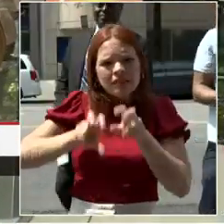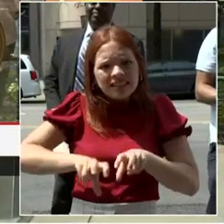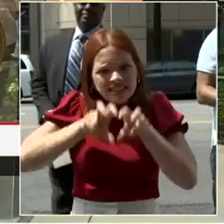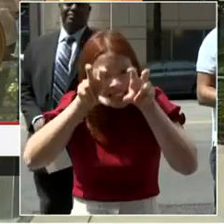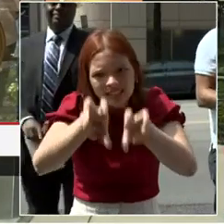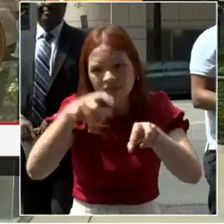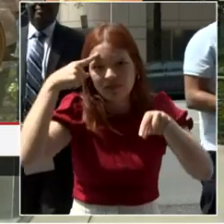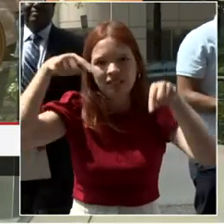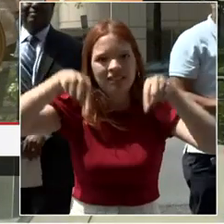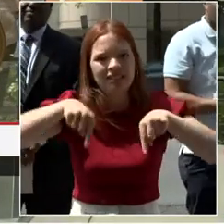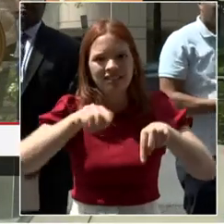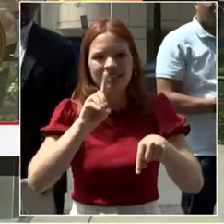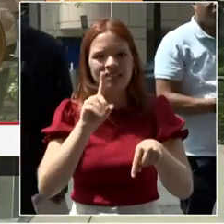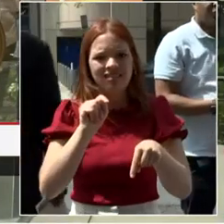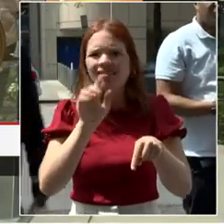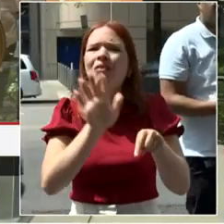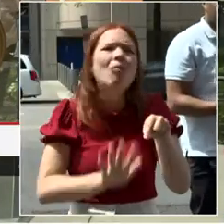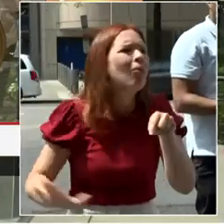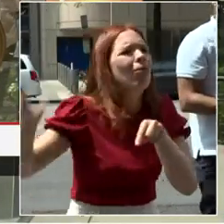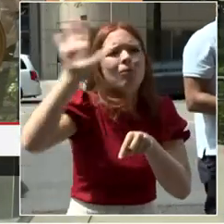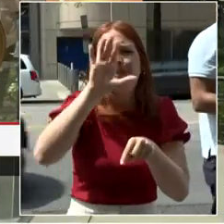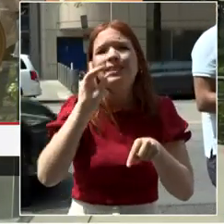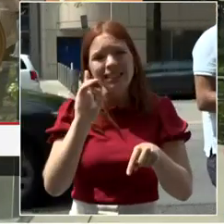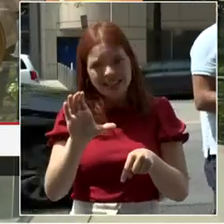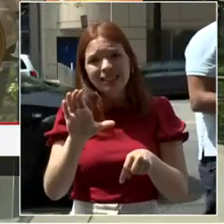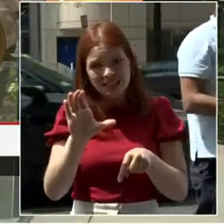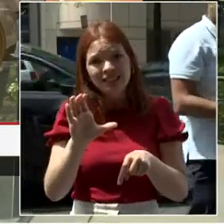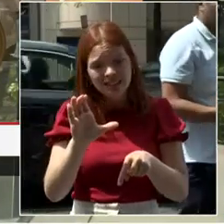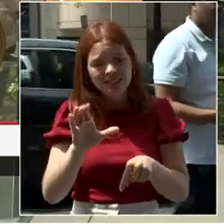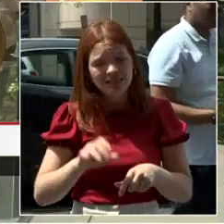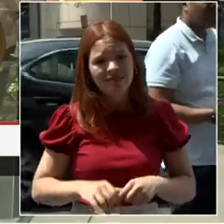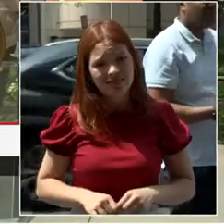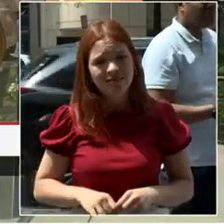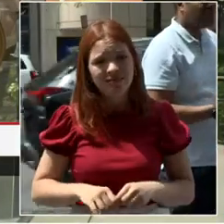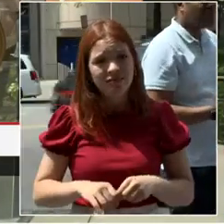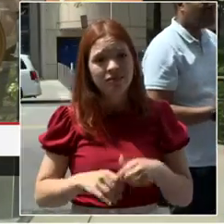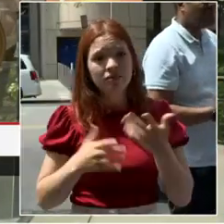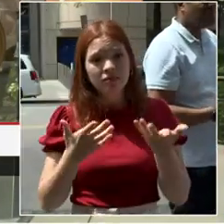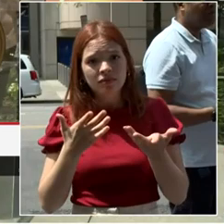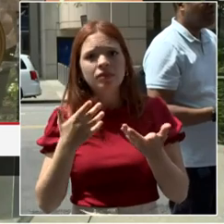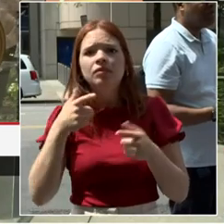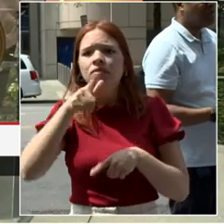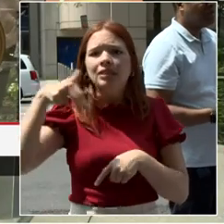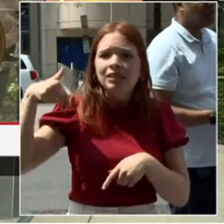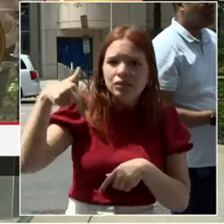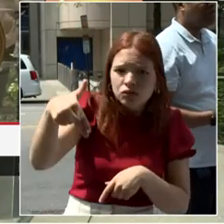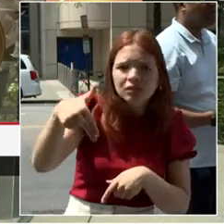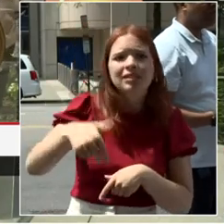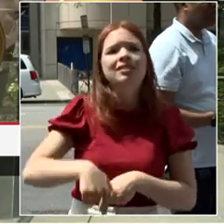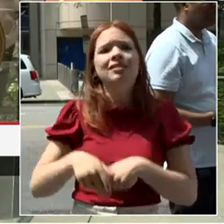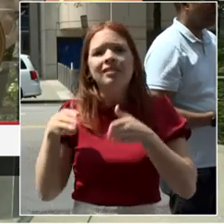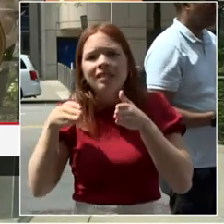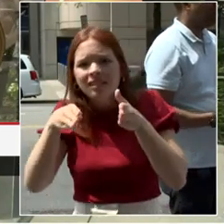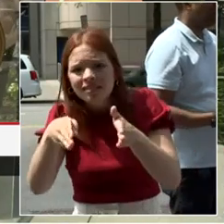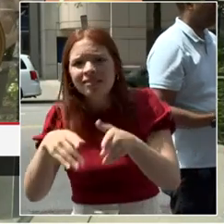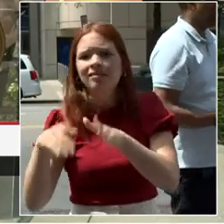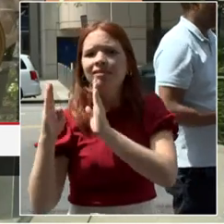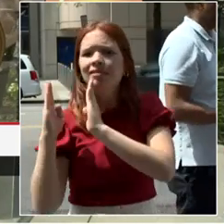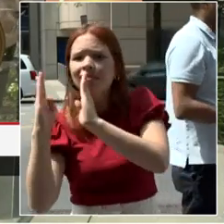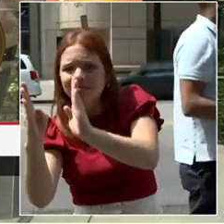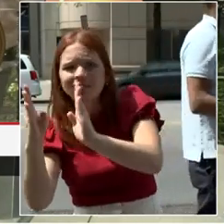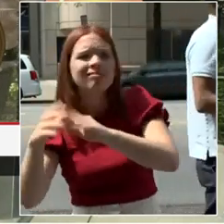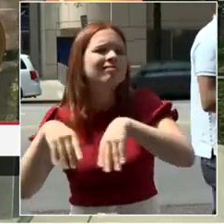are looking for ways to activate sidewalks, alleys, and curbside spaces in new ways.